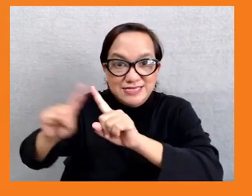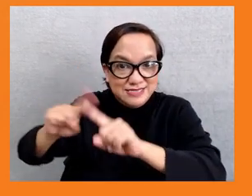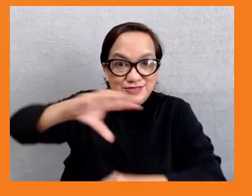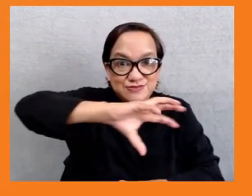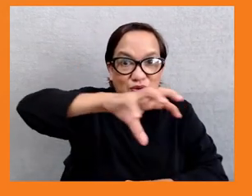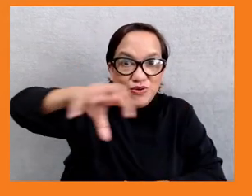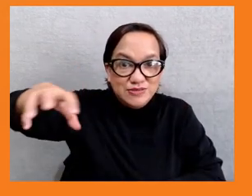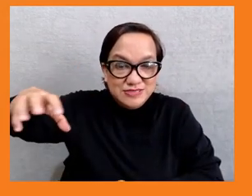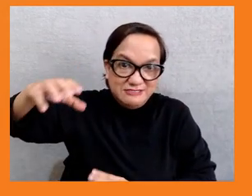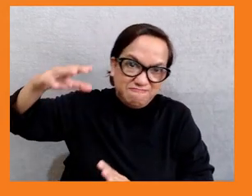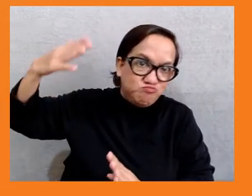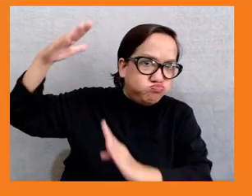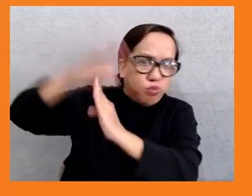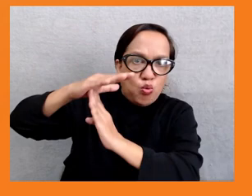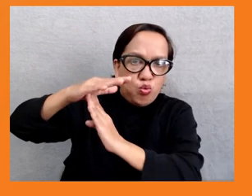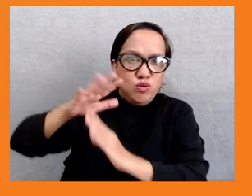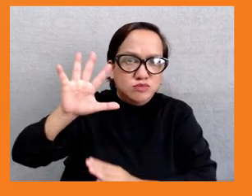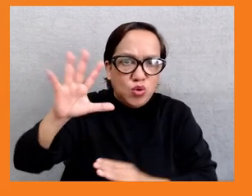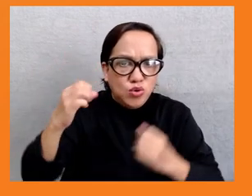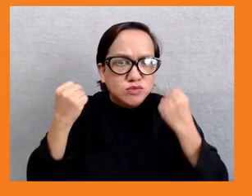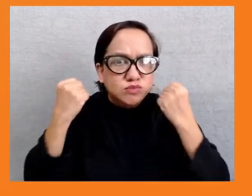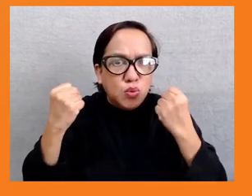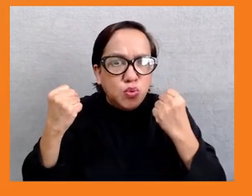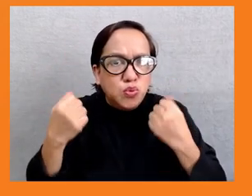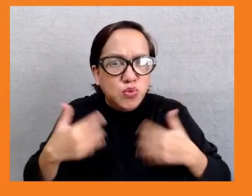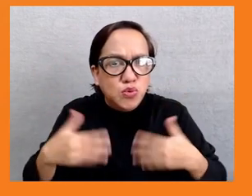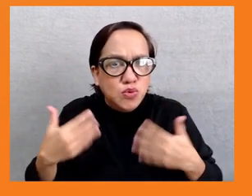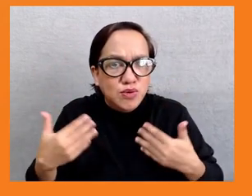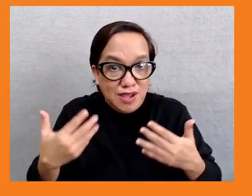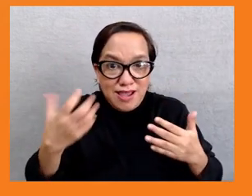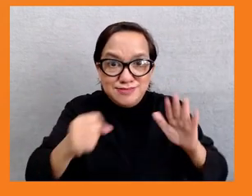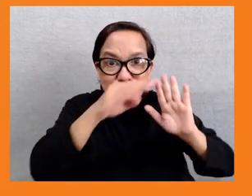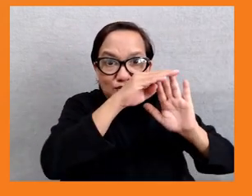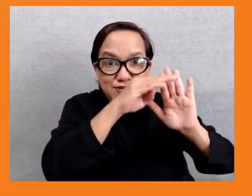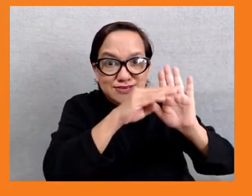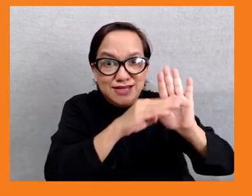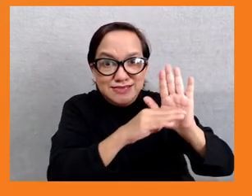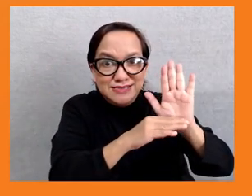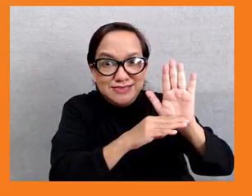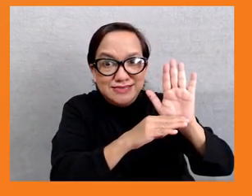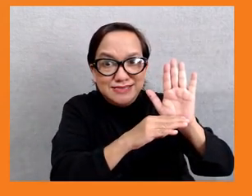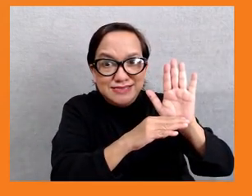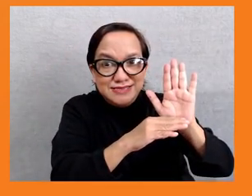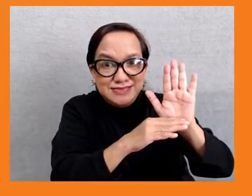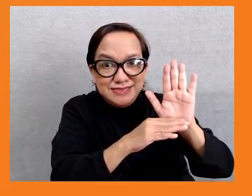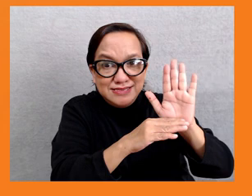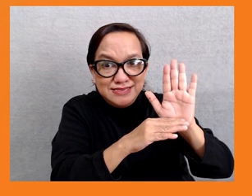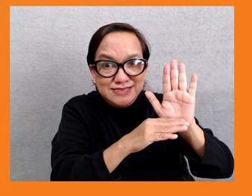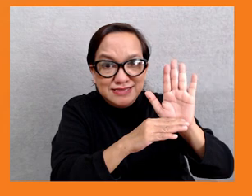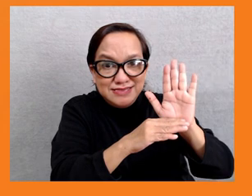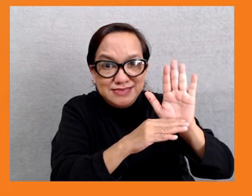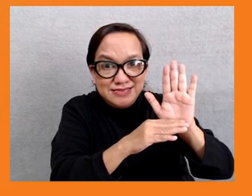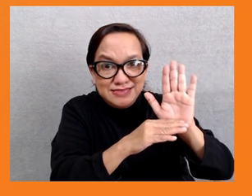is a policy choice and not predetermined by a country's income level. It's striking that all South Asian